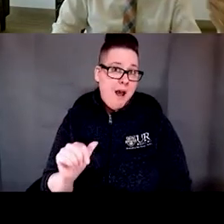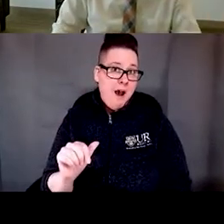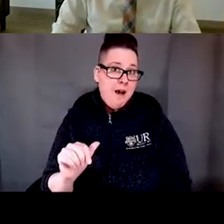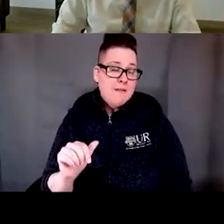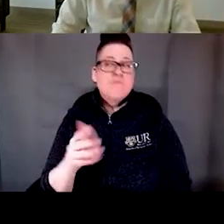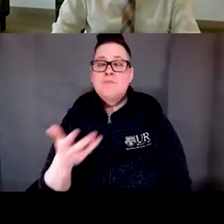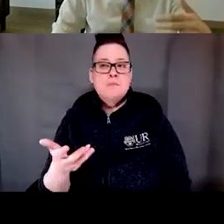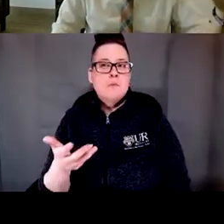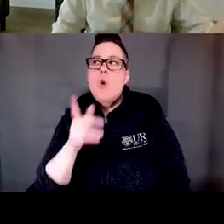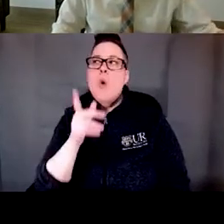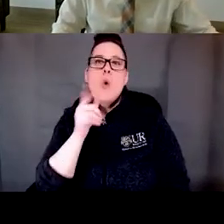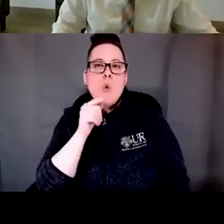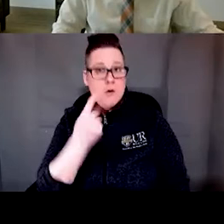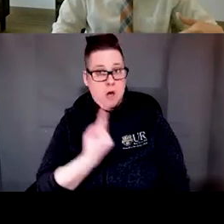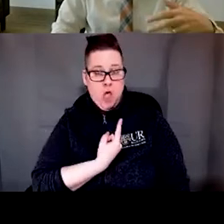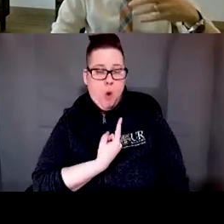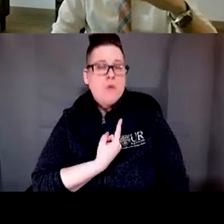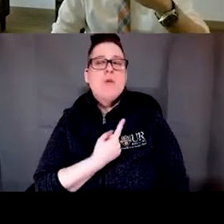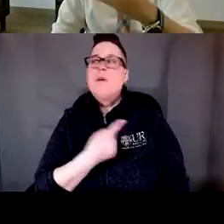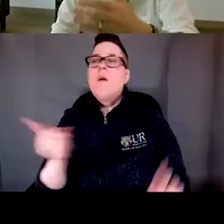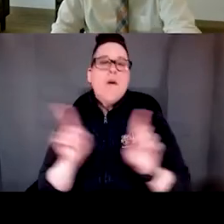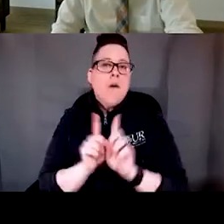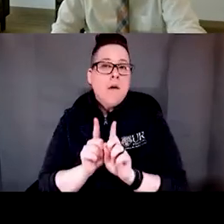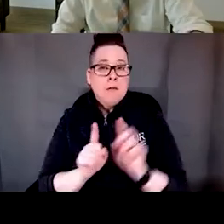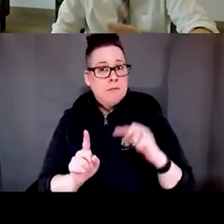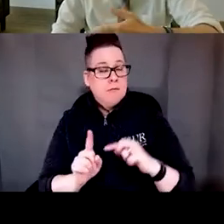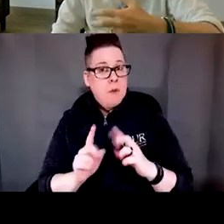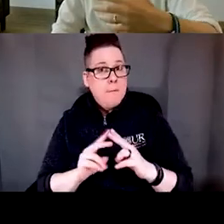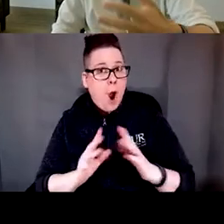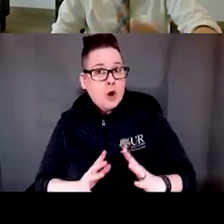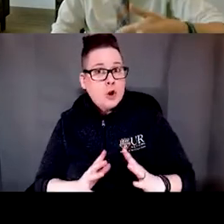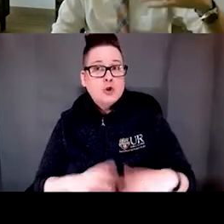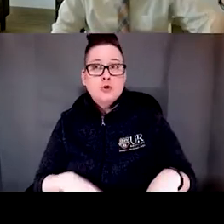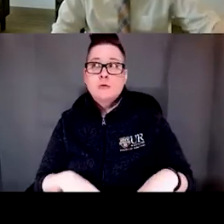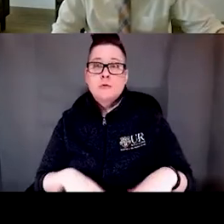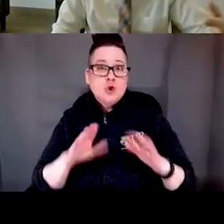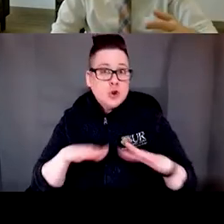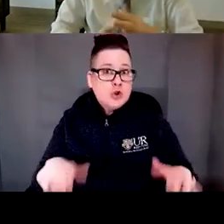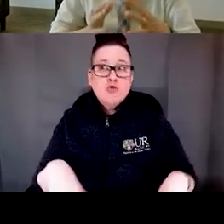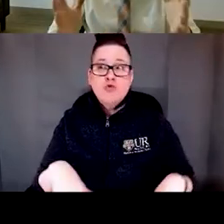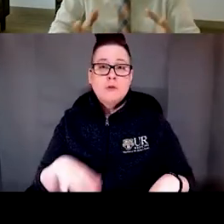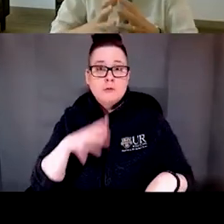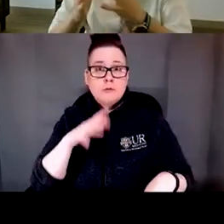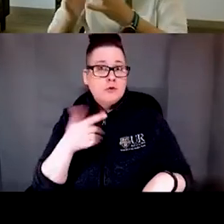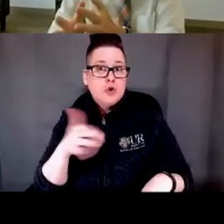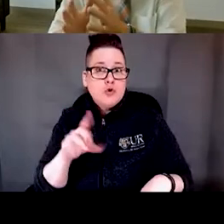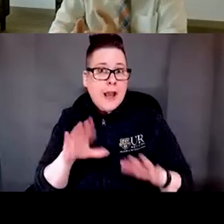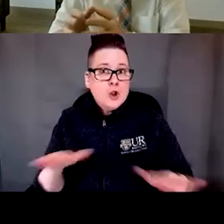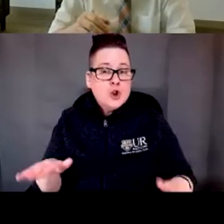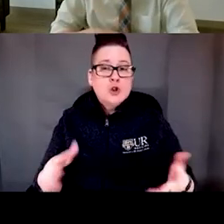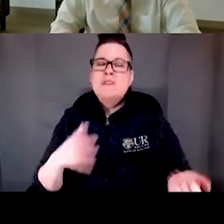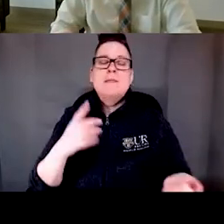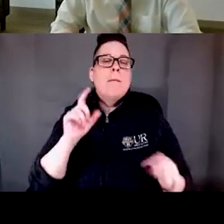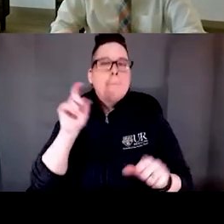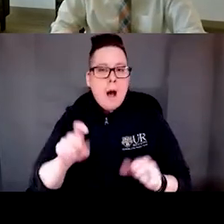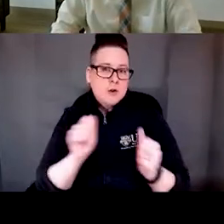then who are they going to do it with? Is it going to be with your partner? Is it going to be with one of your children? With a grandchild? doesn't matter. It just has to be done